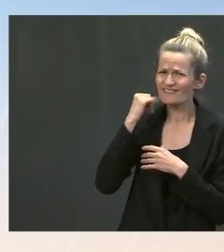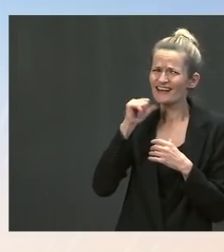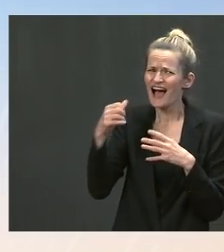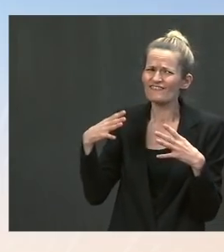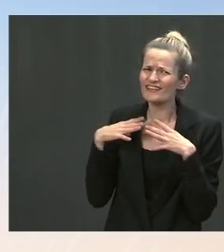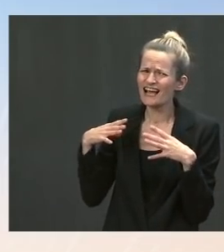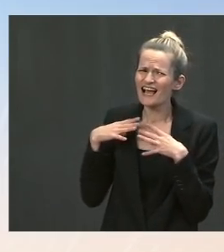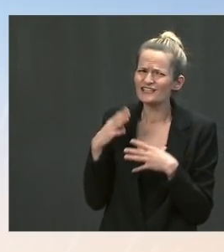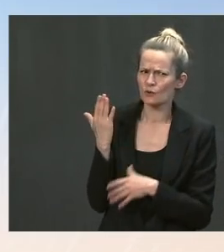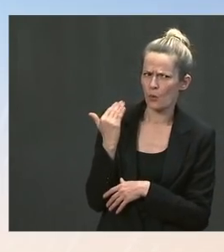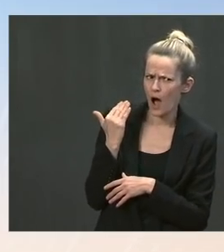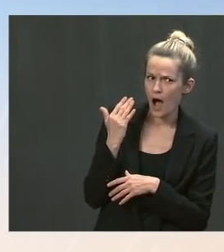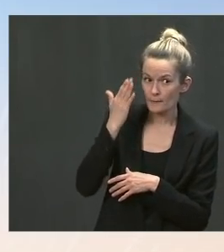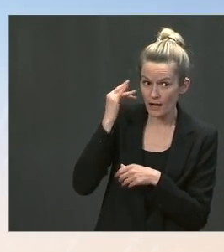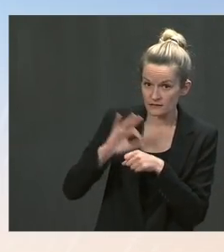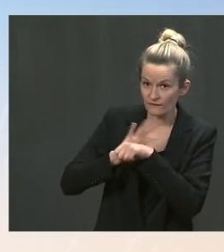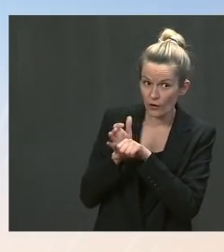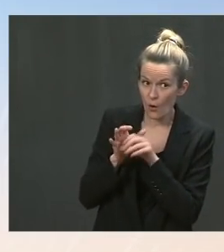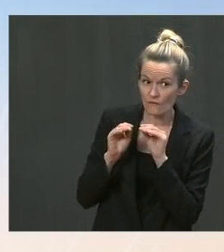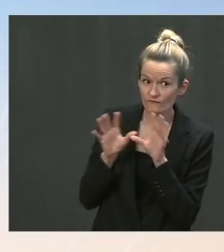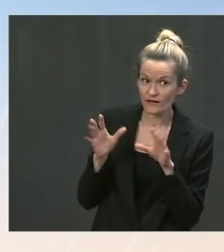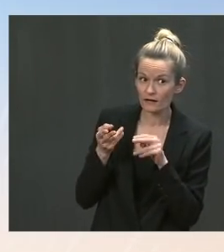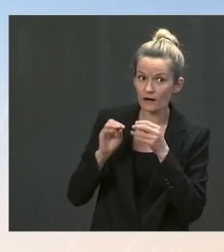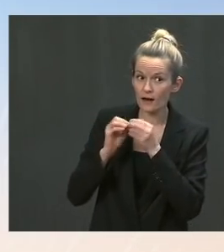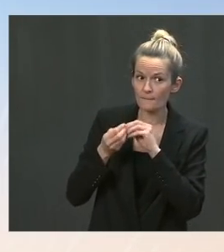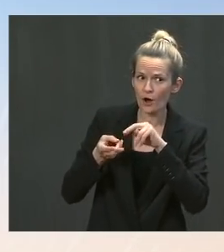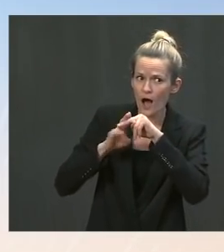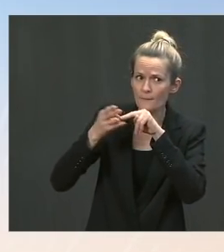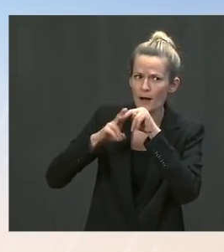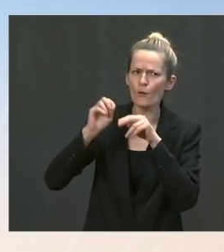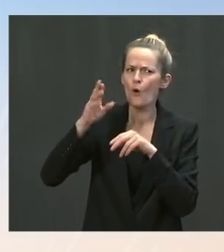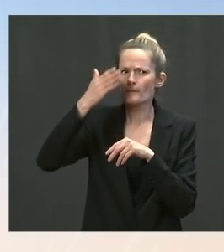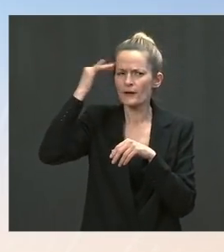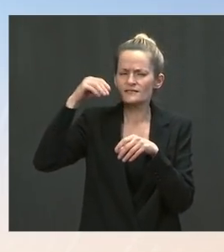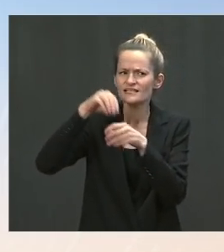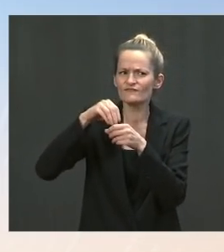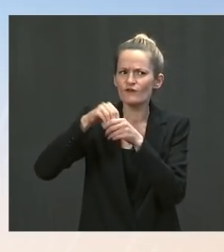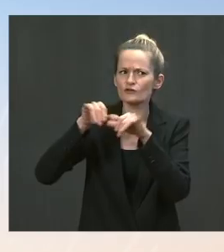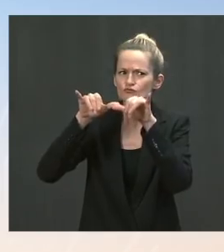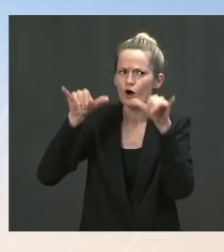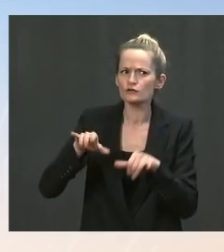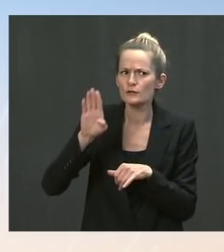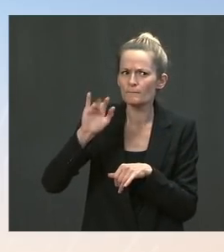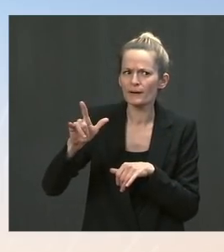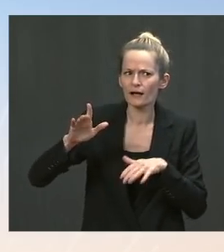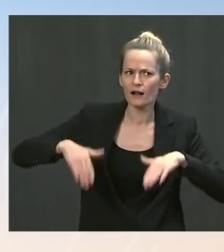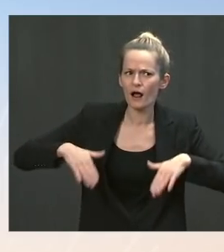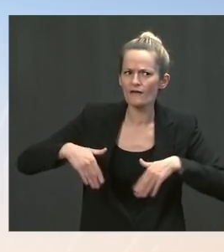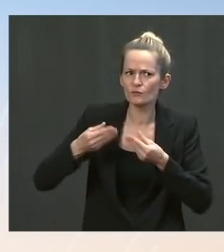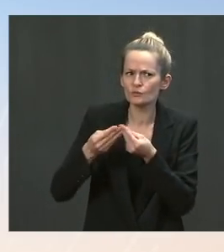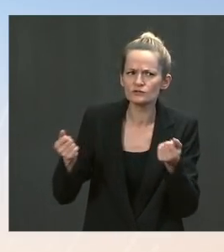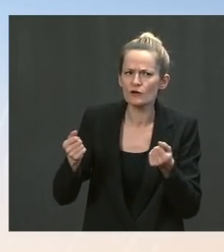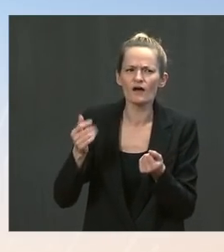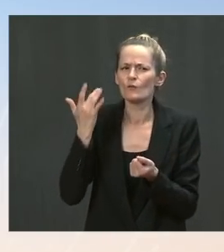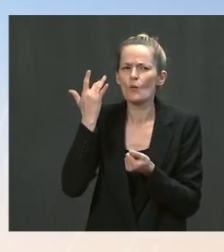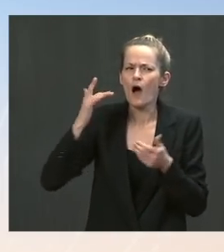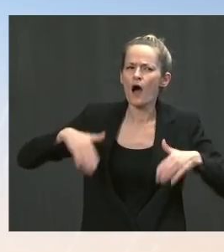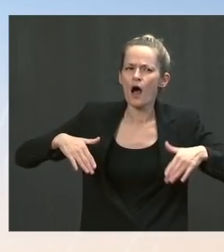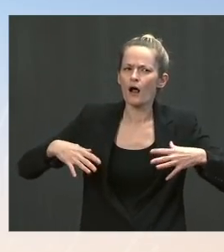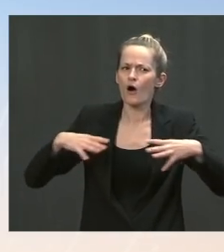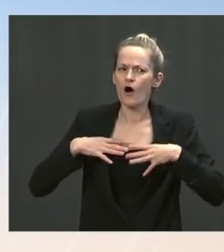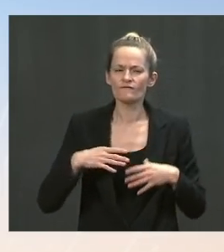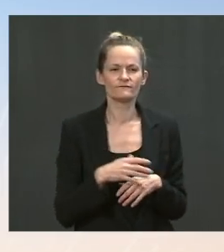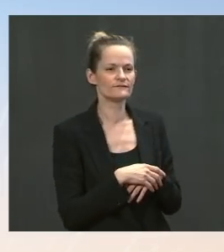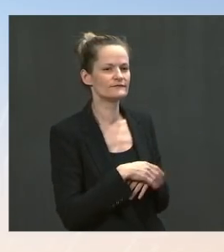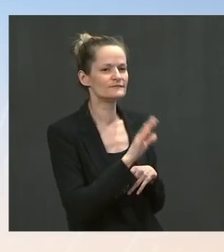Senate infrastructure talks? Like, what are the plans in flux? Ms. Well, every President is always working, no matter where they